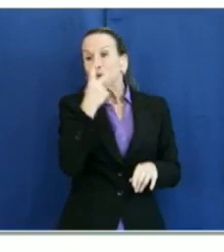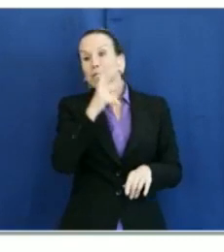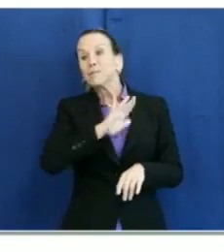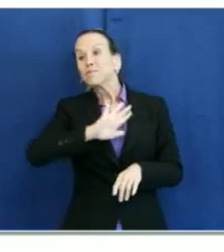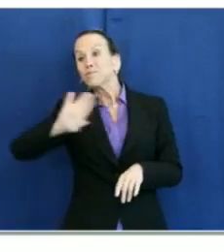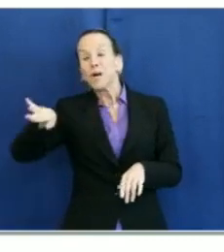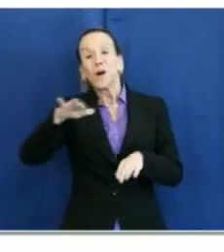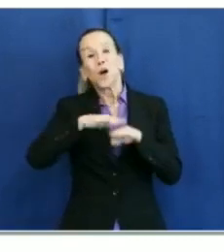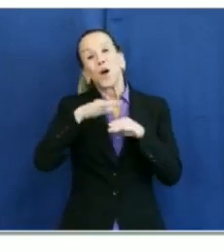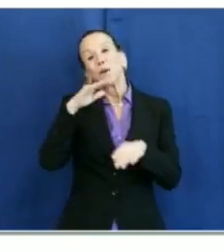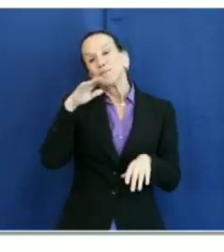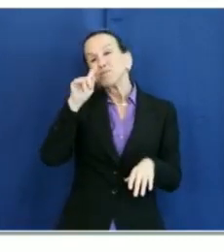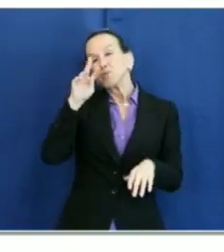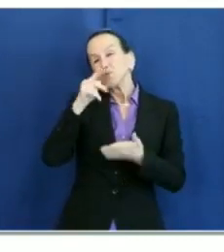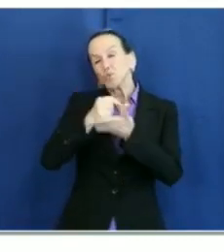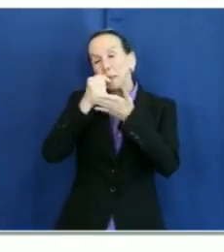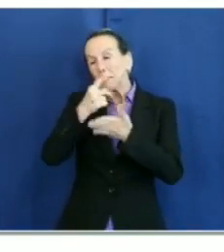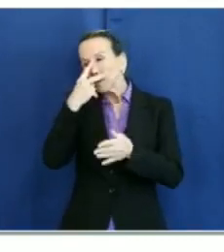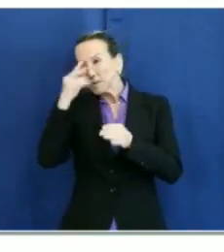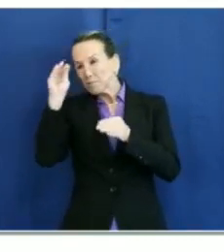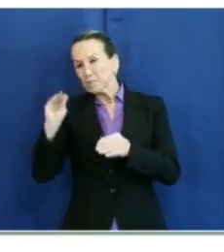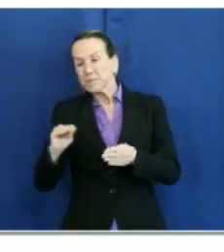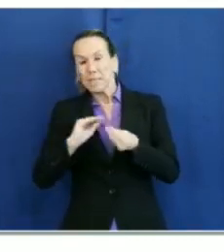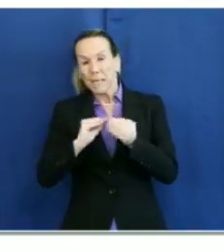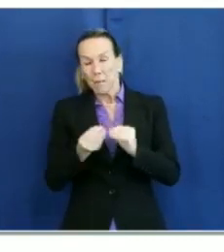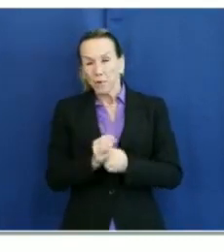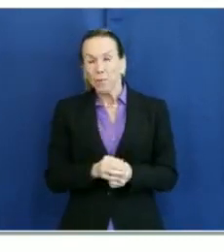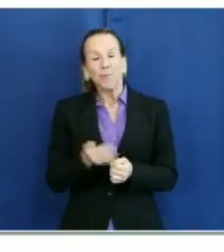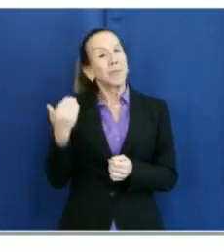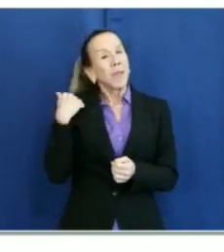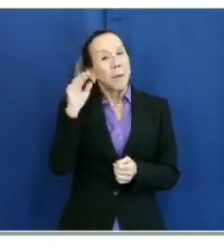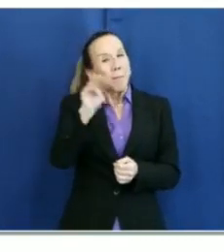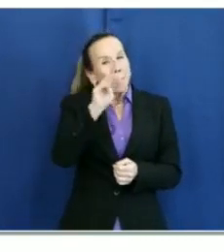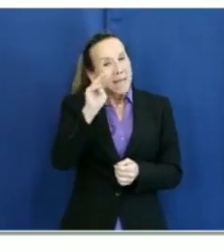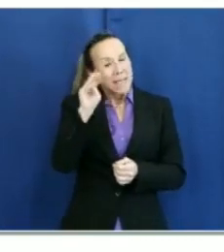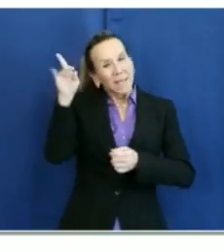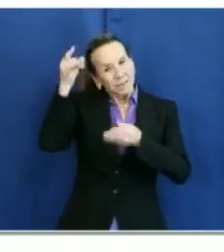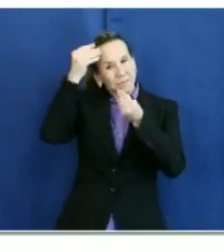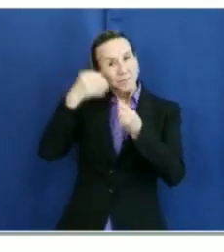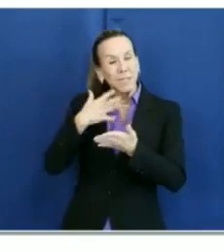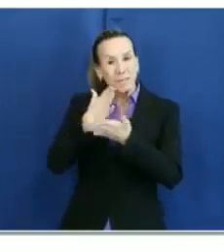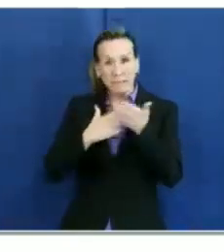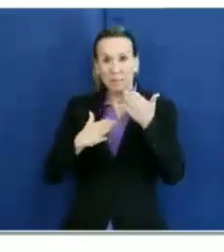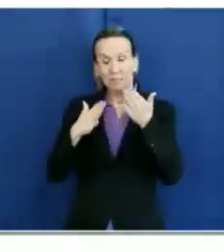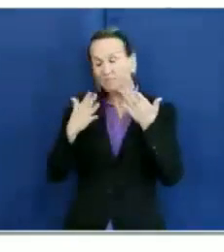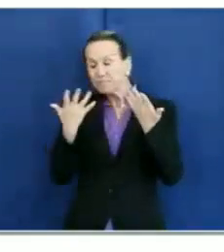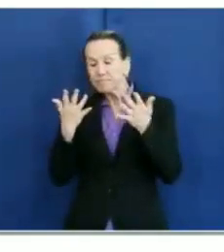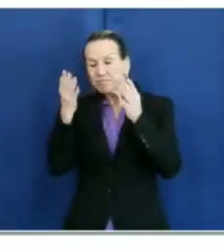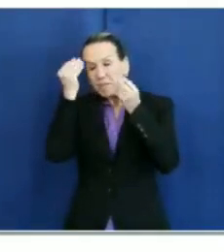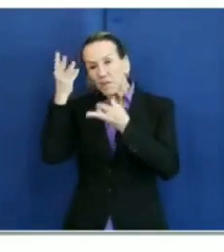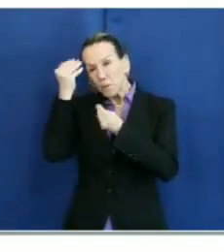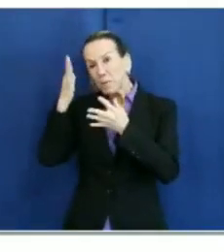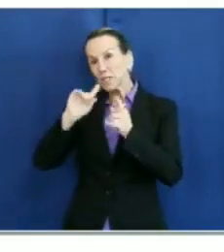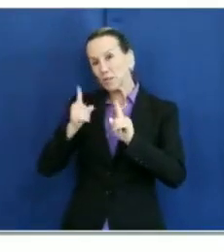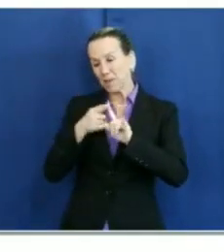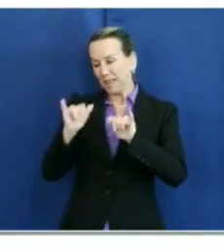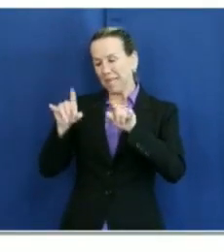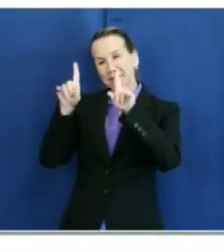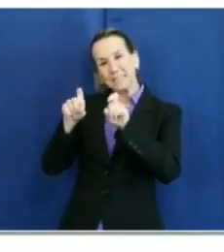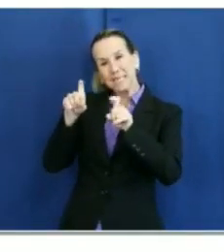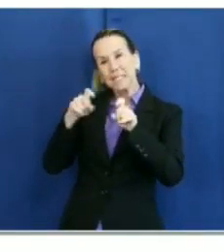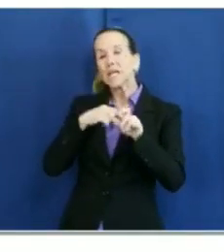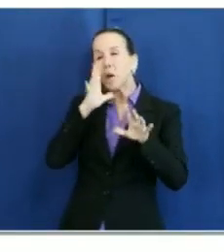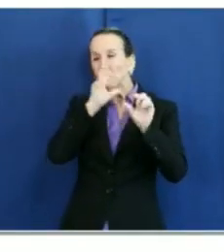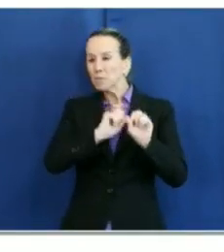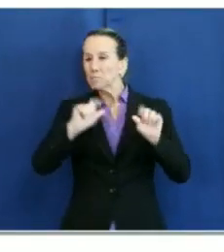On Monday, we got some questions about the turnaround time on testing, and some numbers were shared, and we wanted to graphically represent that for you here. Just to put in